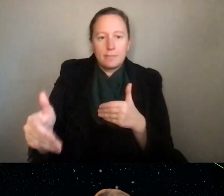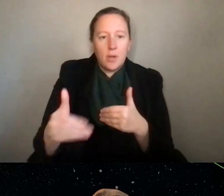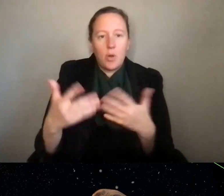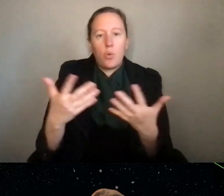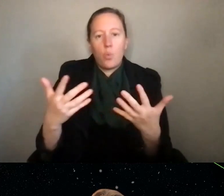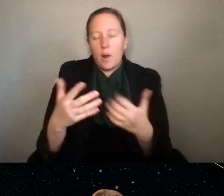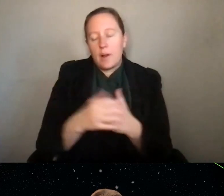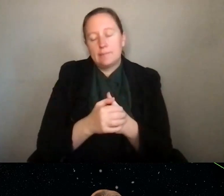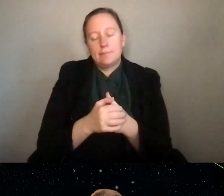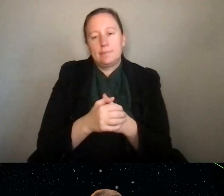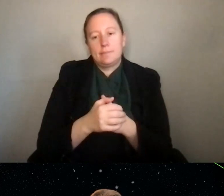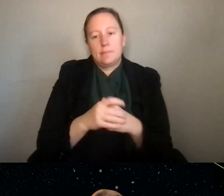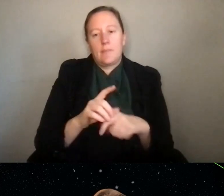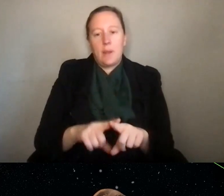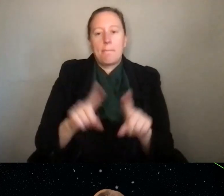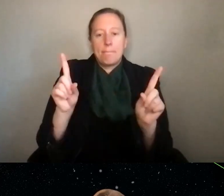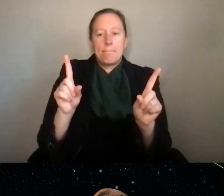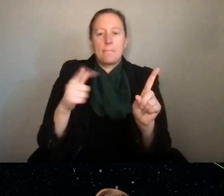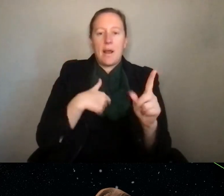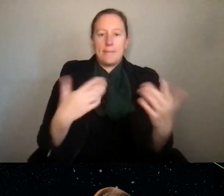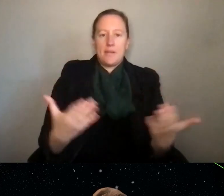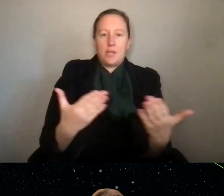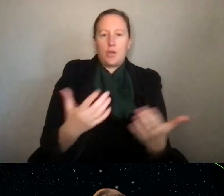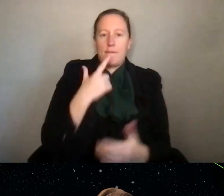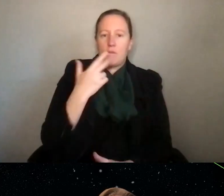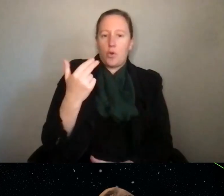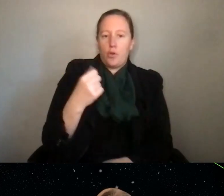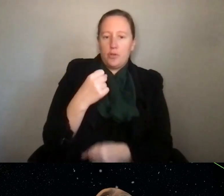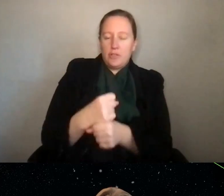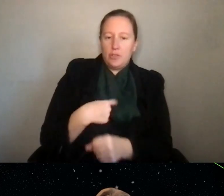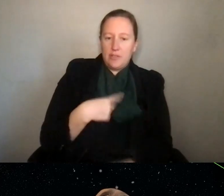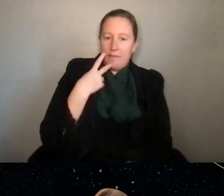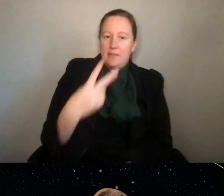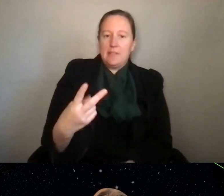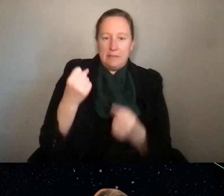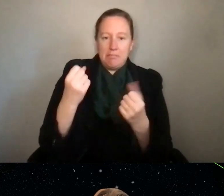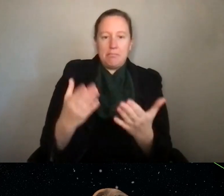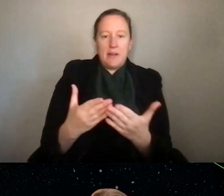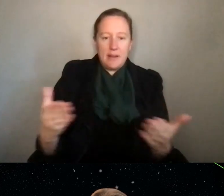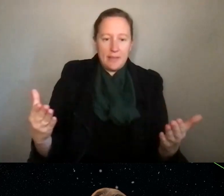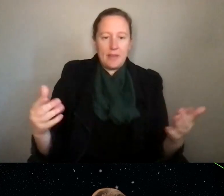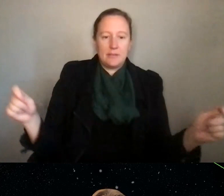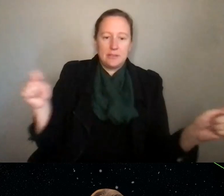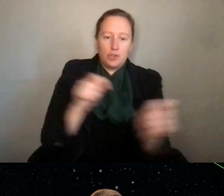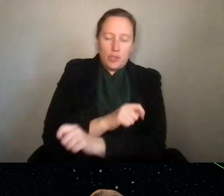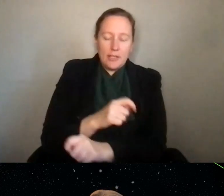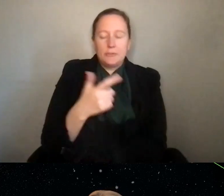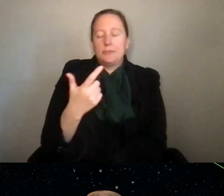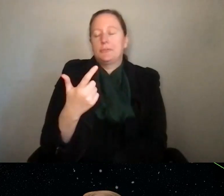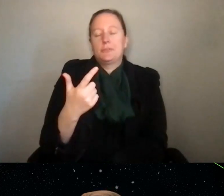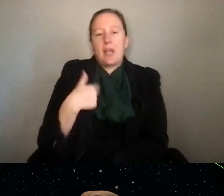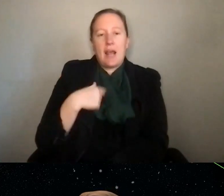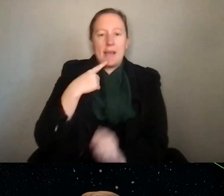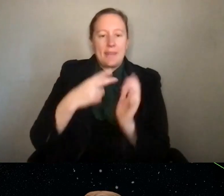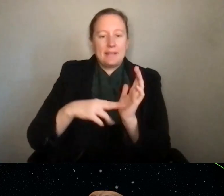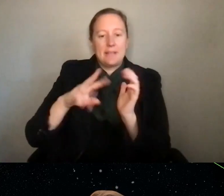to look like. But, you know, I've been here for 13 years and I've watched so many things evolve. And so I think signing